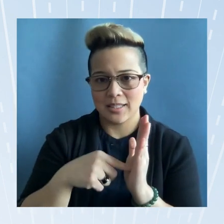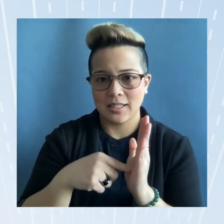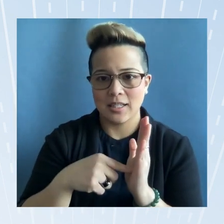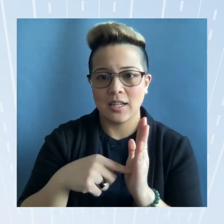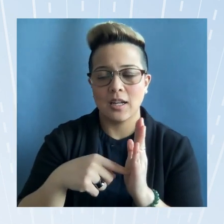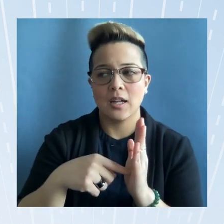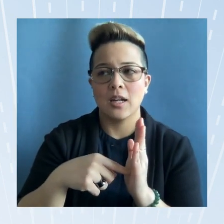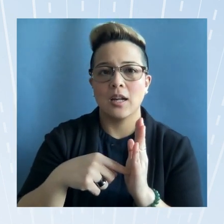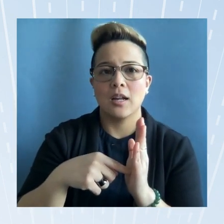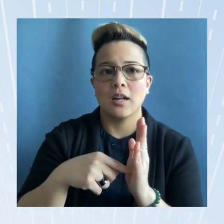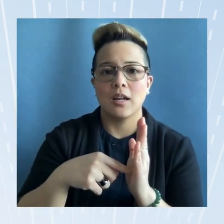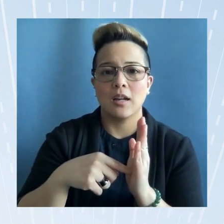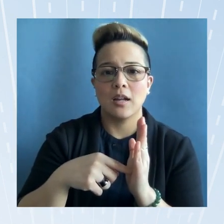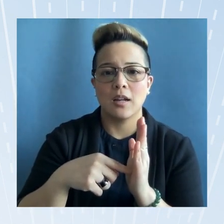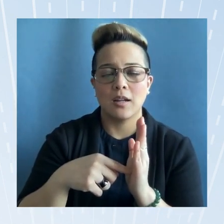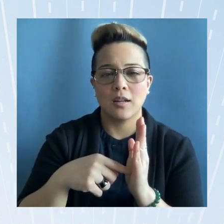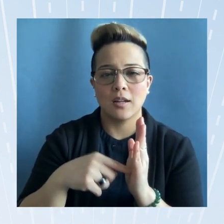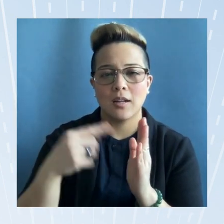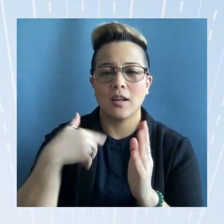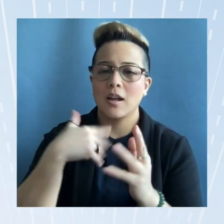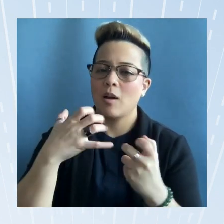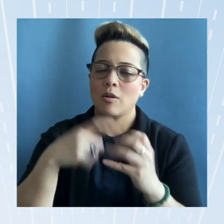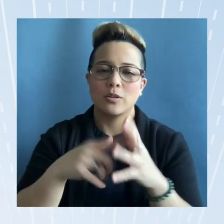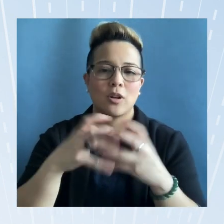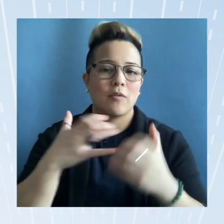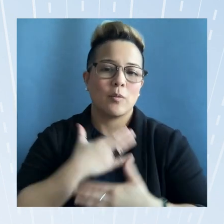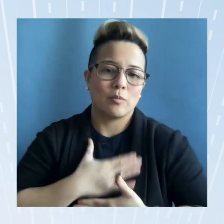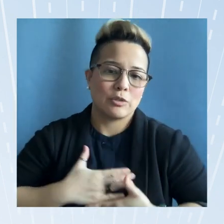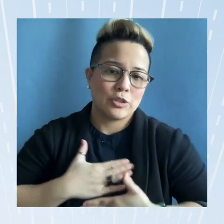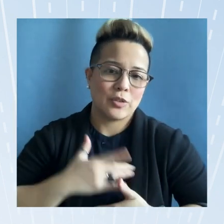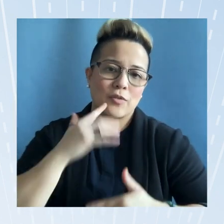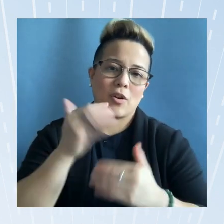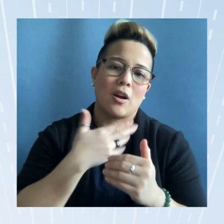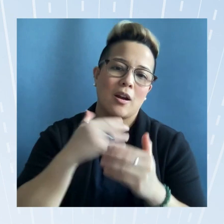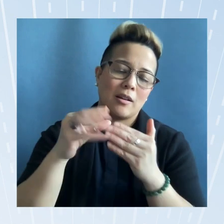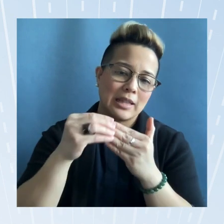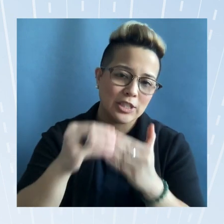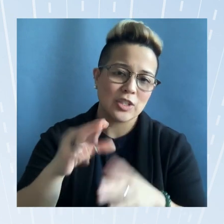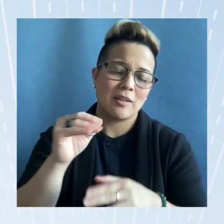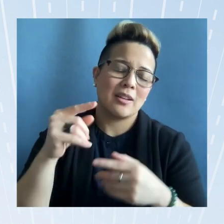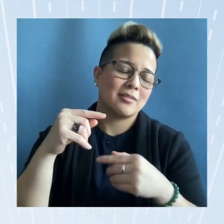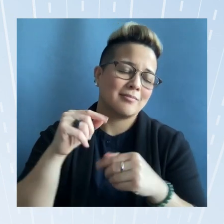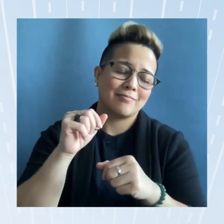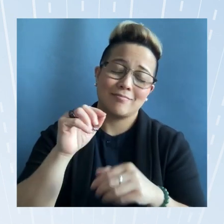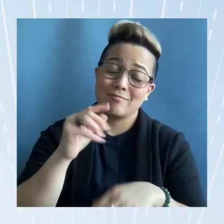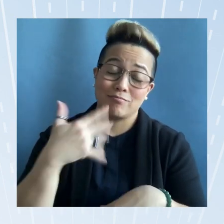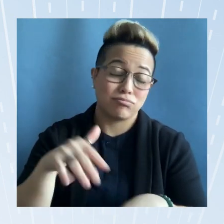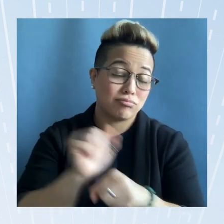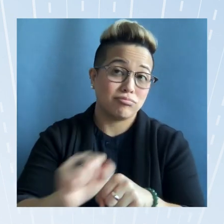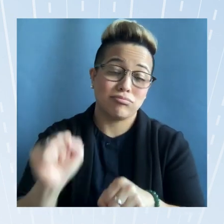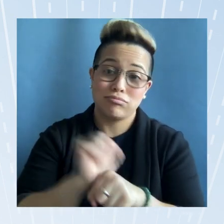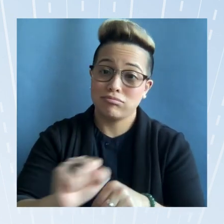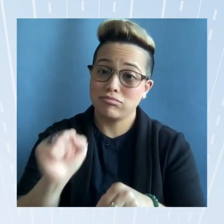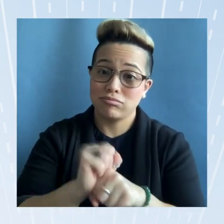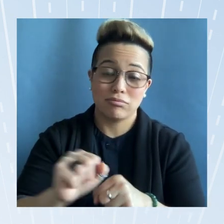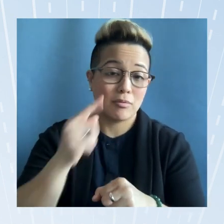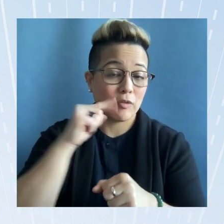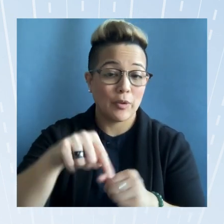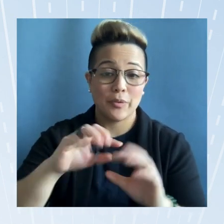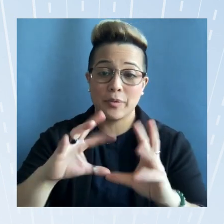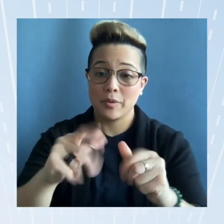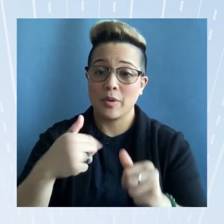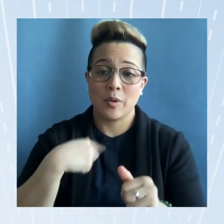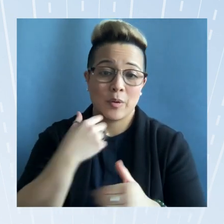with deep gratitude and heartfelt appreciation for outstanding leadership and tireless efforts of erica and vip leadership